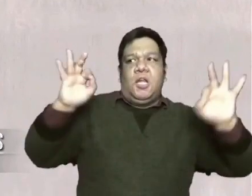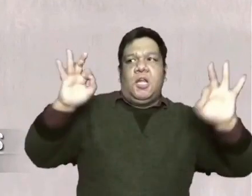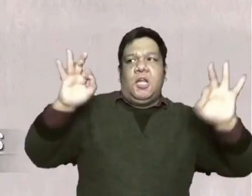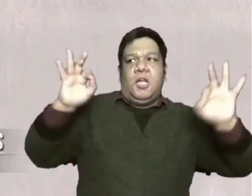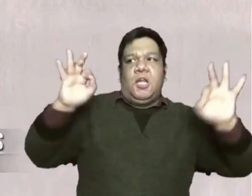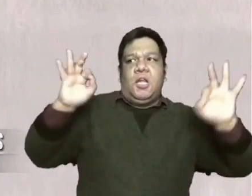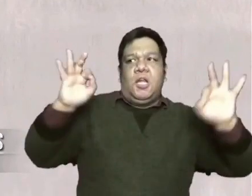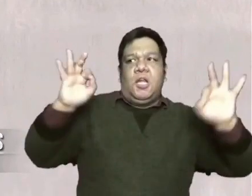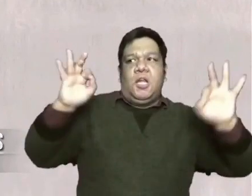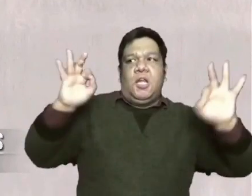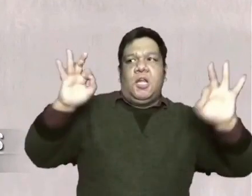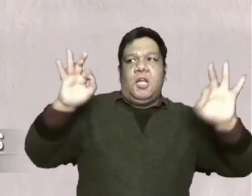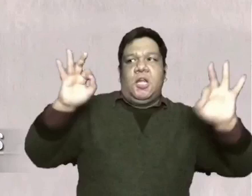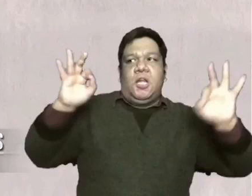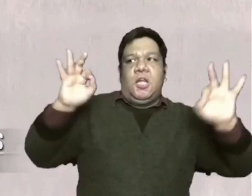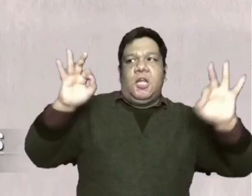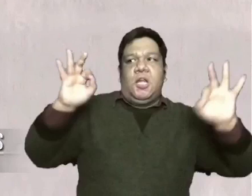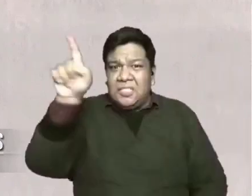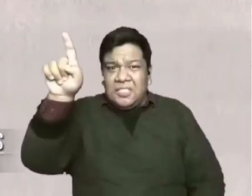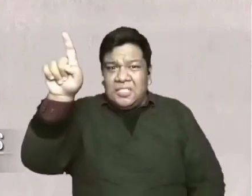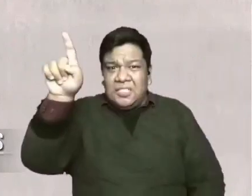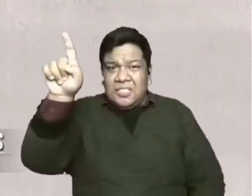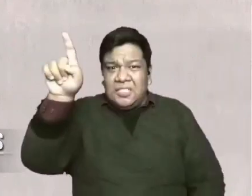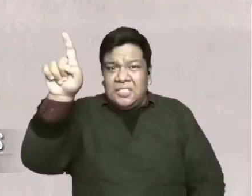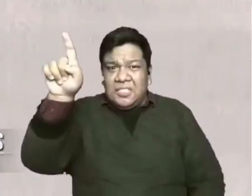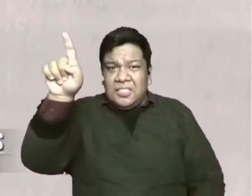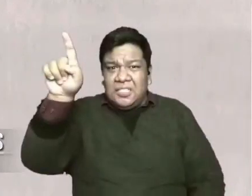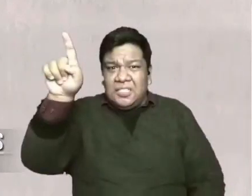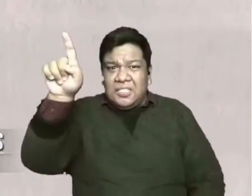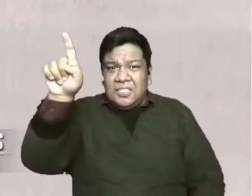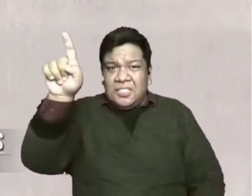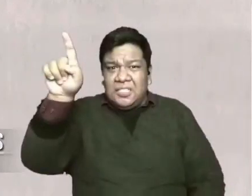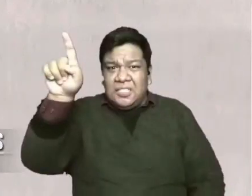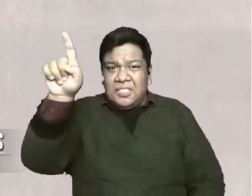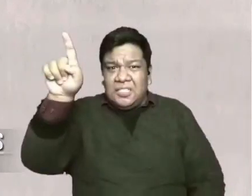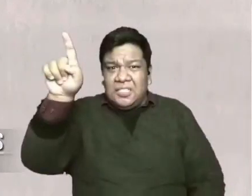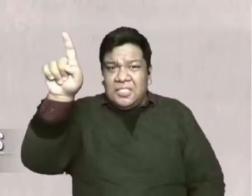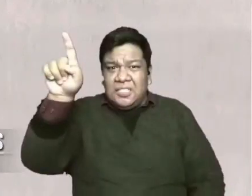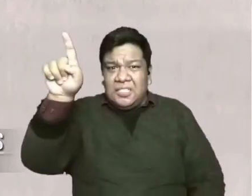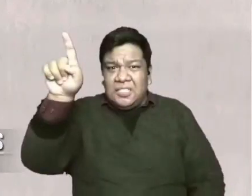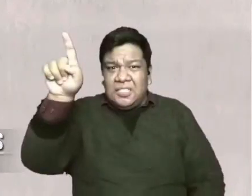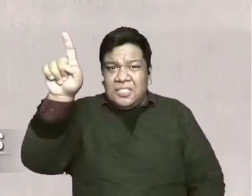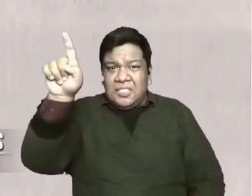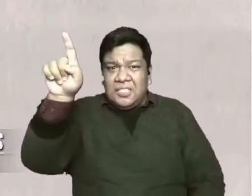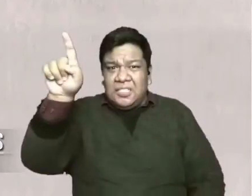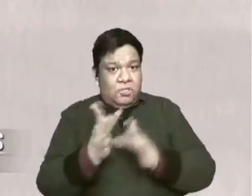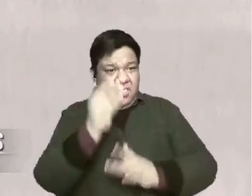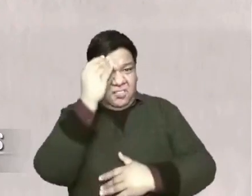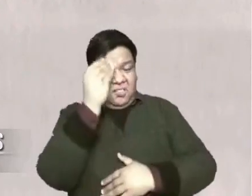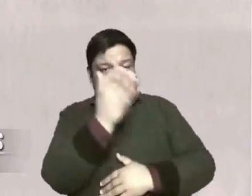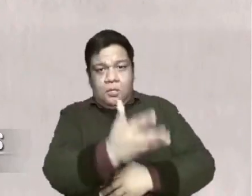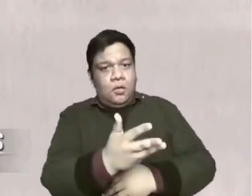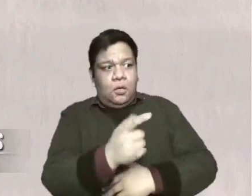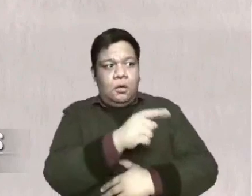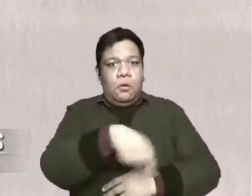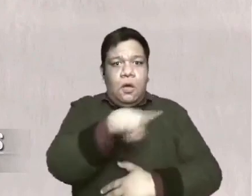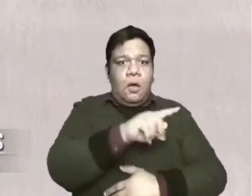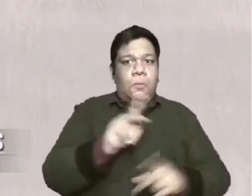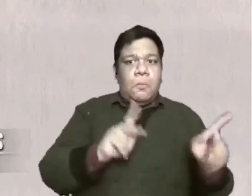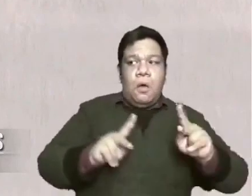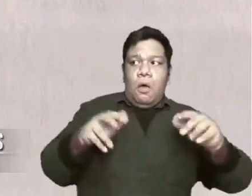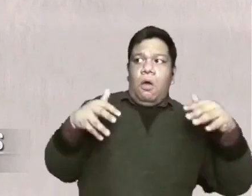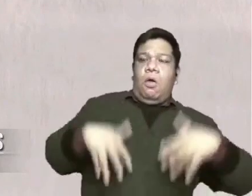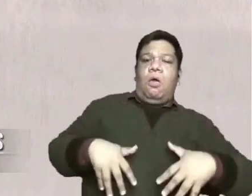in the kingdom of Jesus. In fact, masasak sila sa sasabihin ni Jesus in Matthew 10.35.